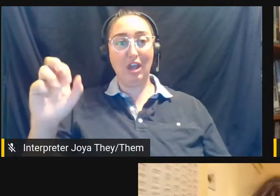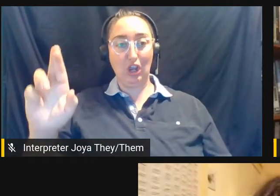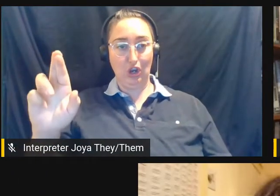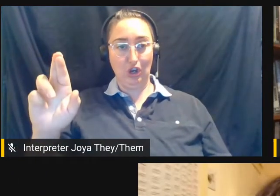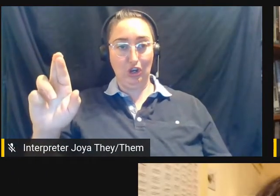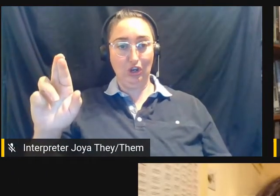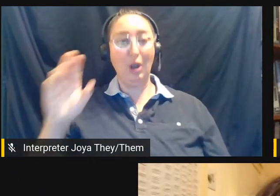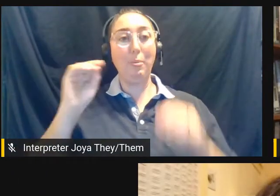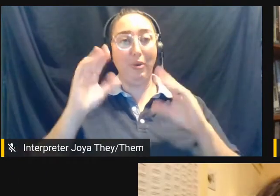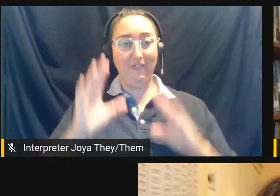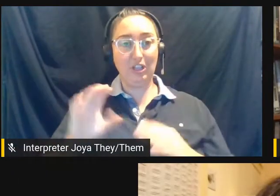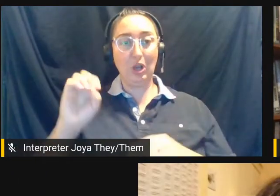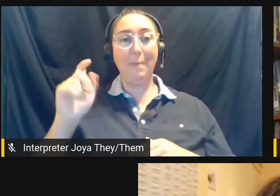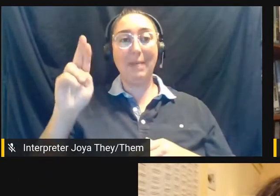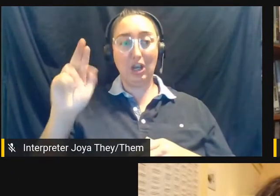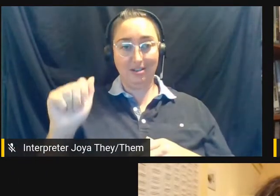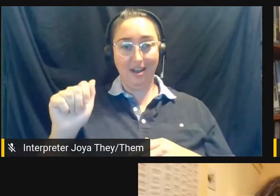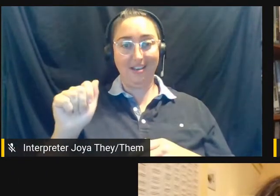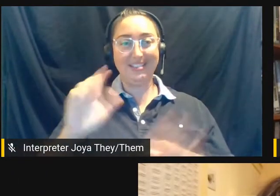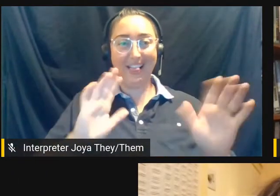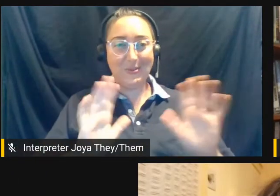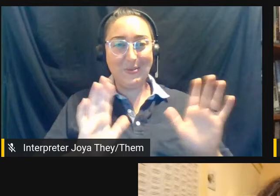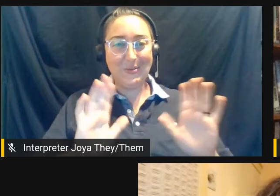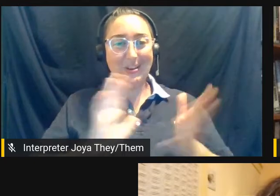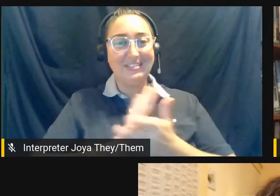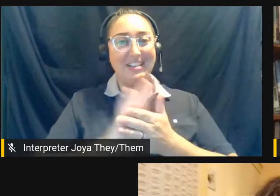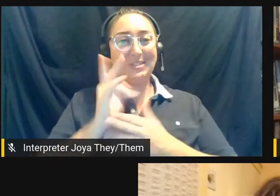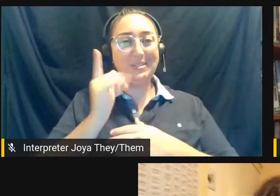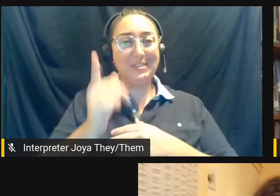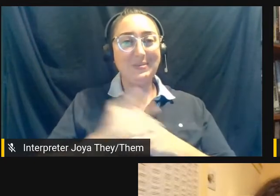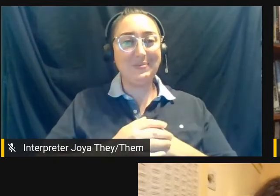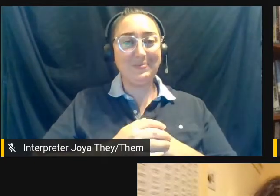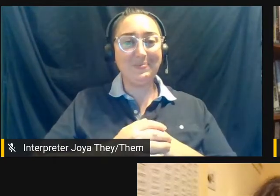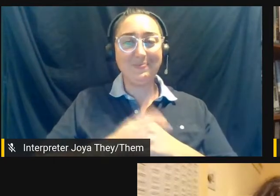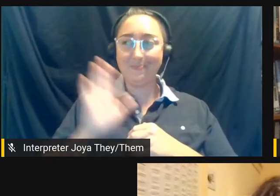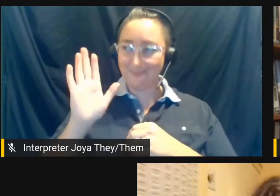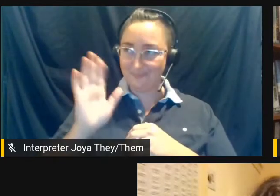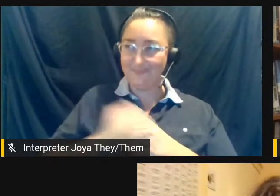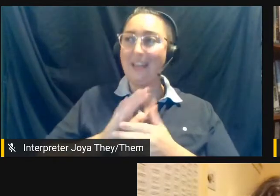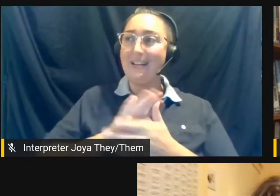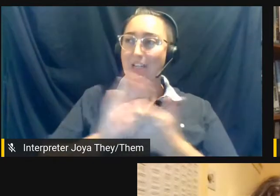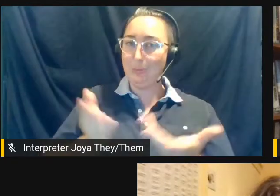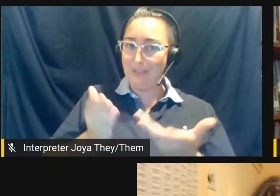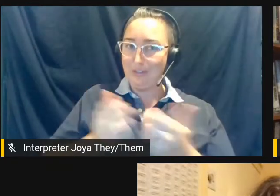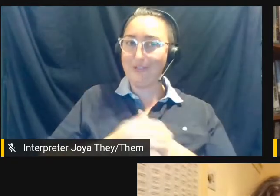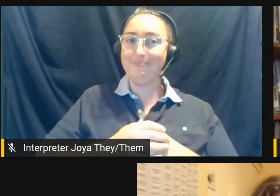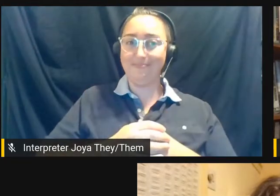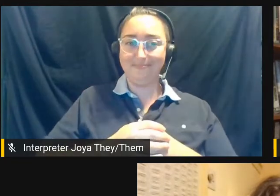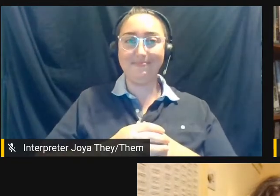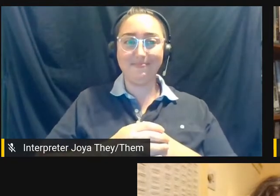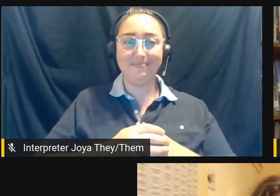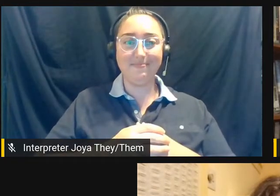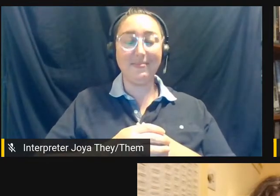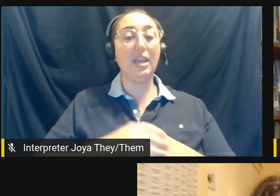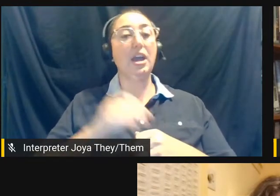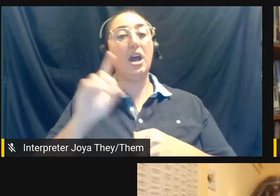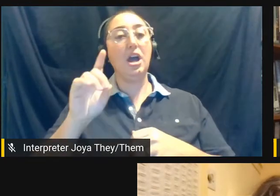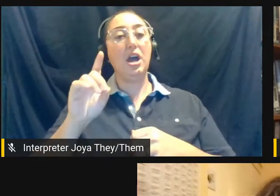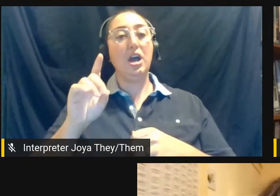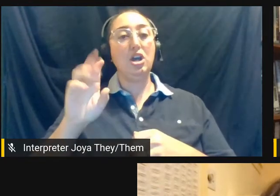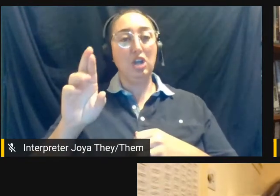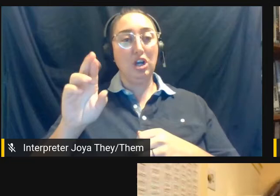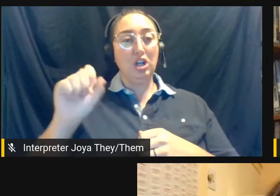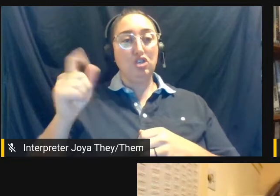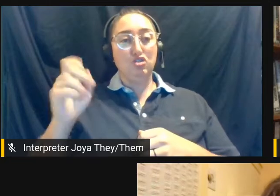Emerita of... Hi, nice to see you. Nice to be here. Dr. Stryker is Professor